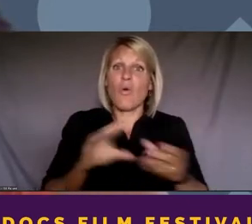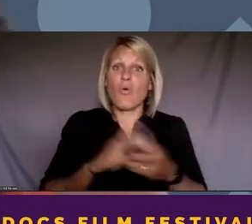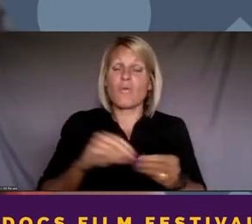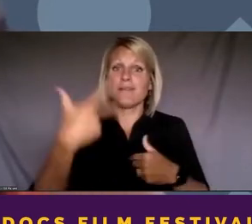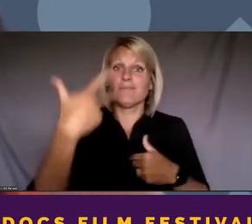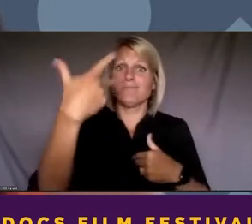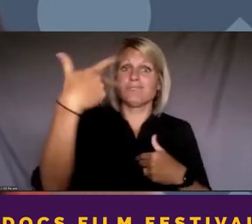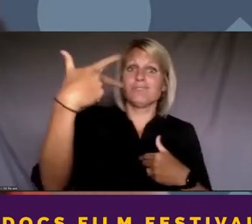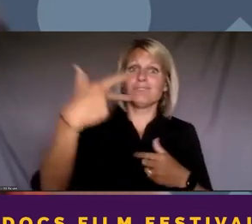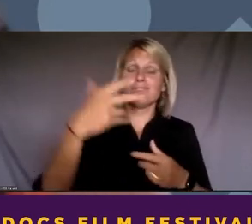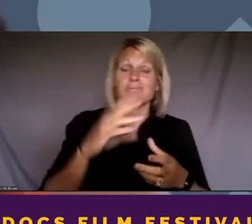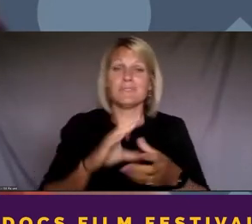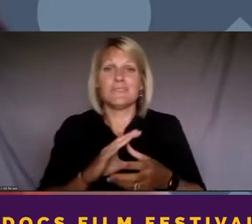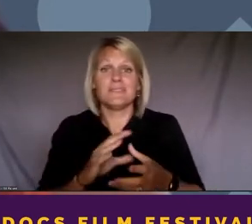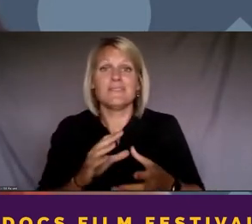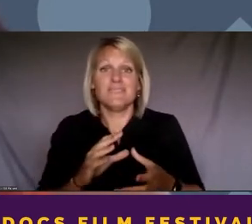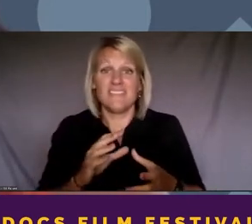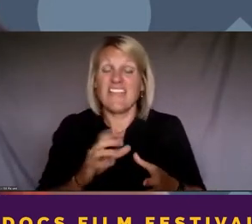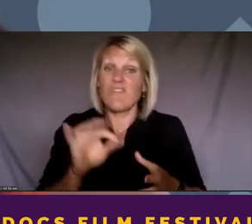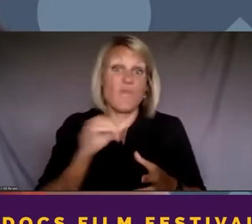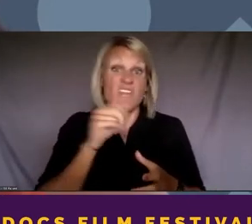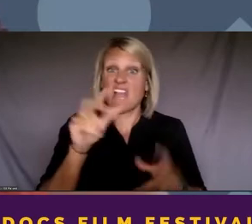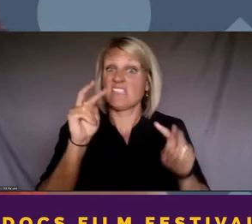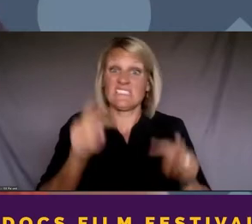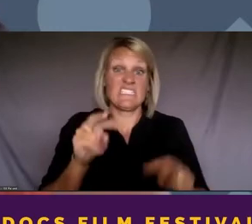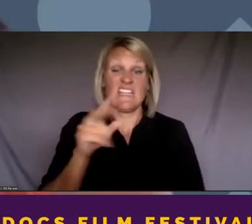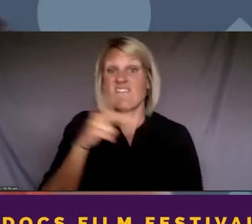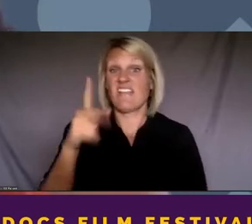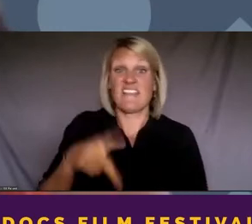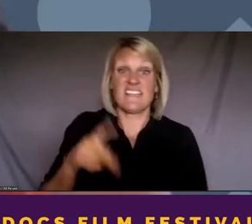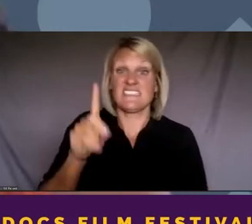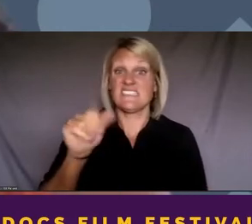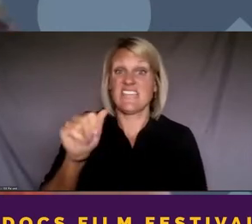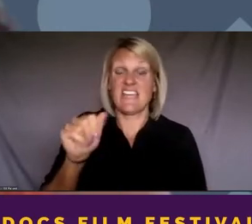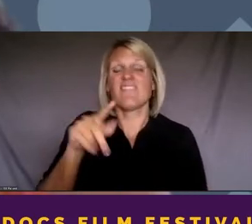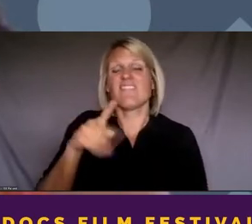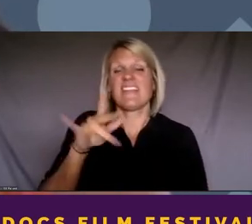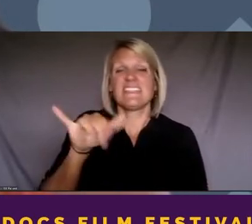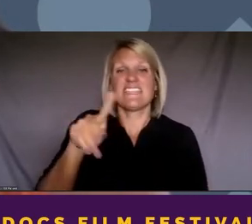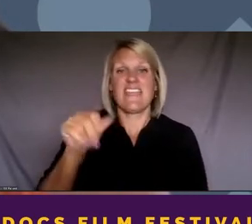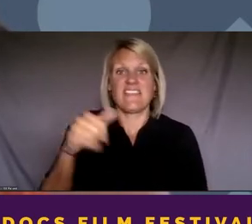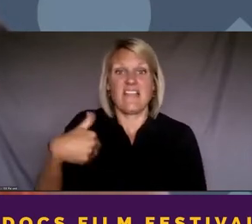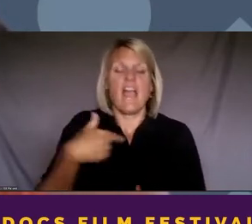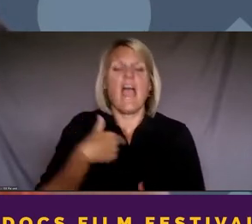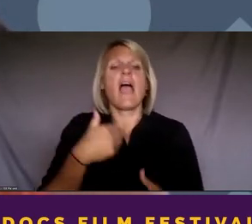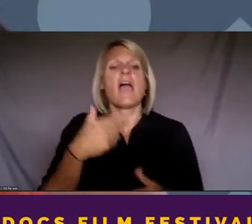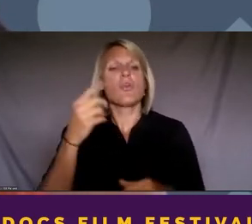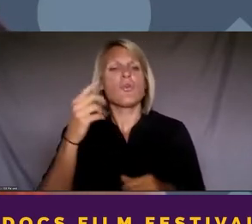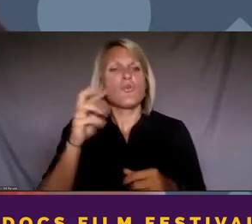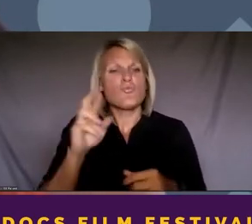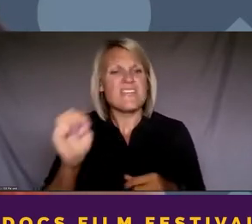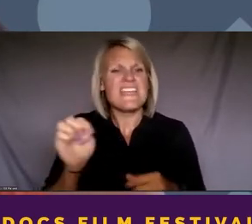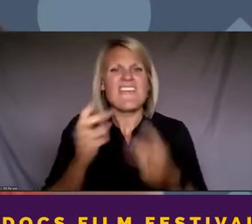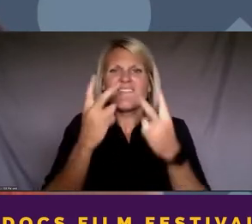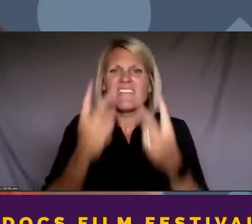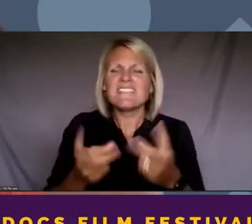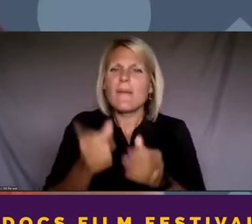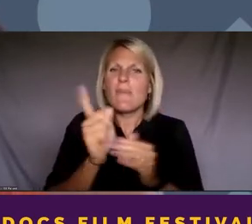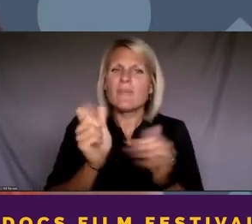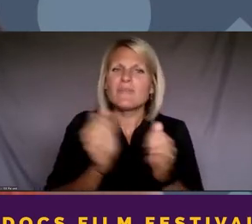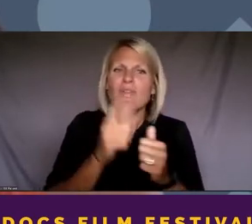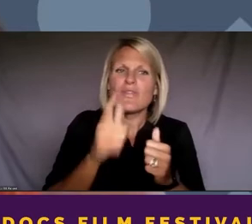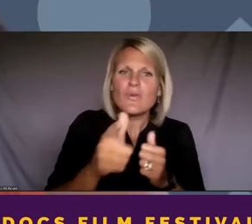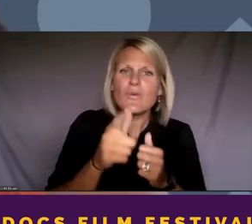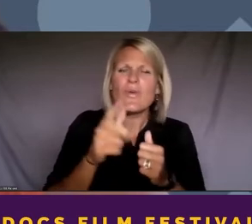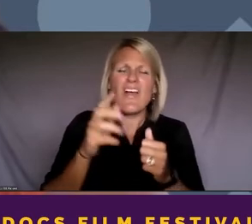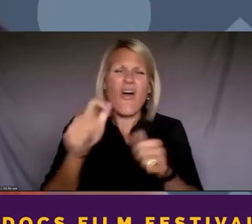for those of you who haven't seen Philly D.A. yet, or for those of you who have, I revisit moments with you all the time, Latanya, as a reminder in the work that